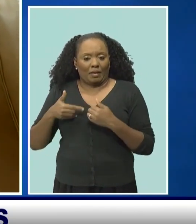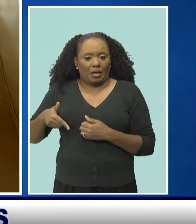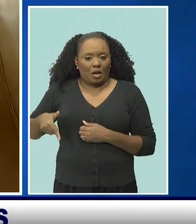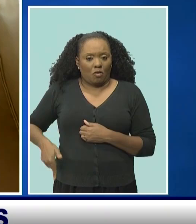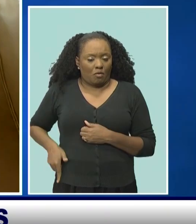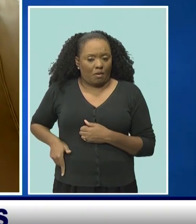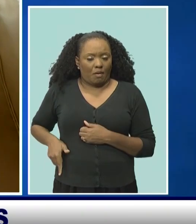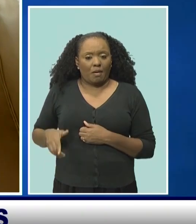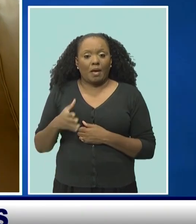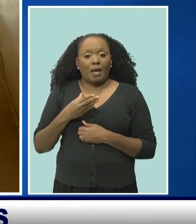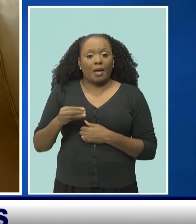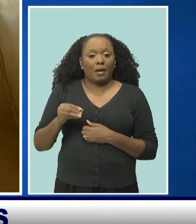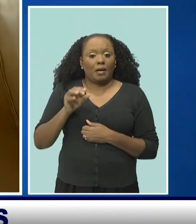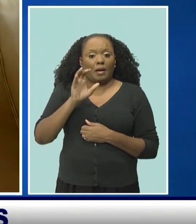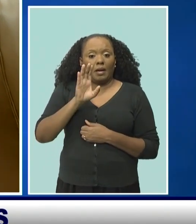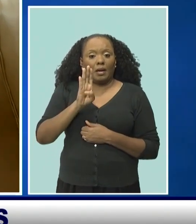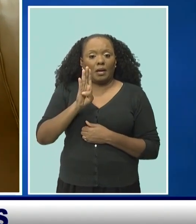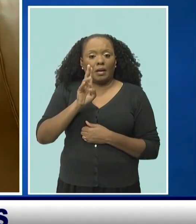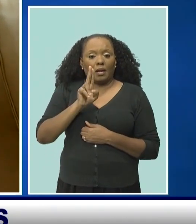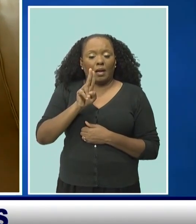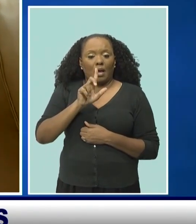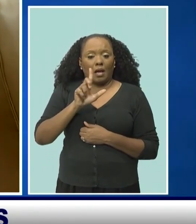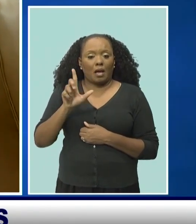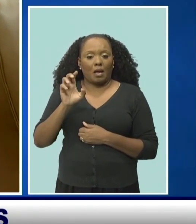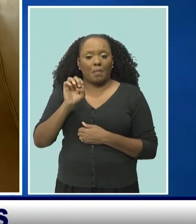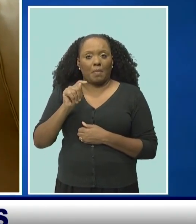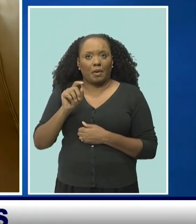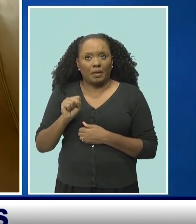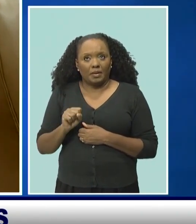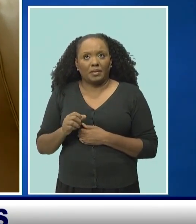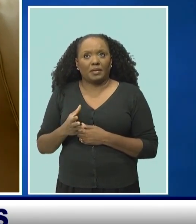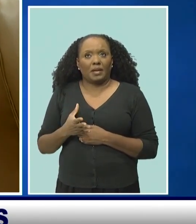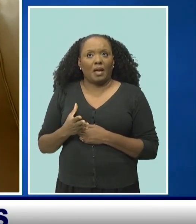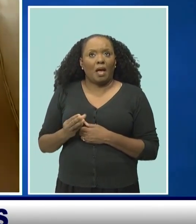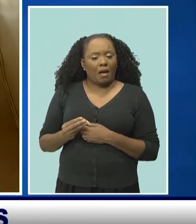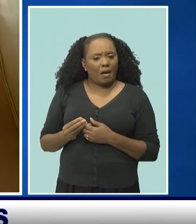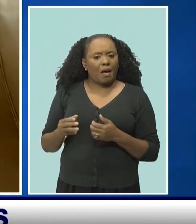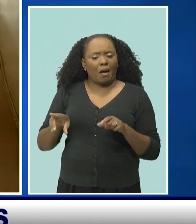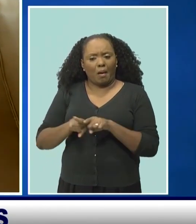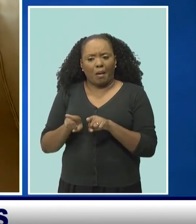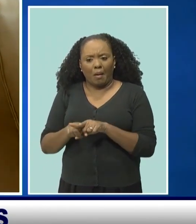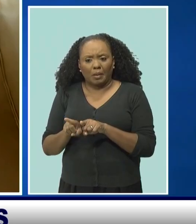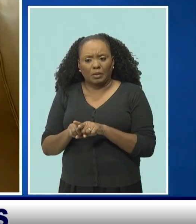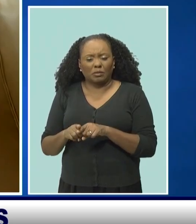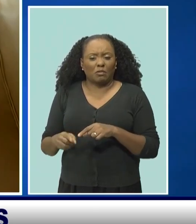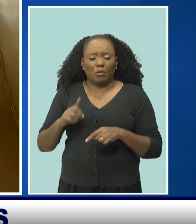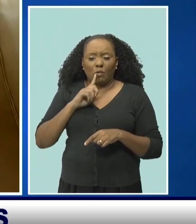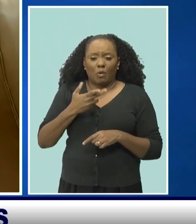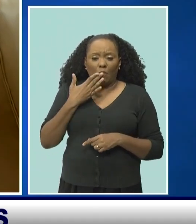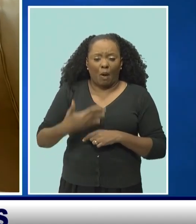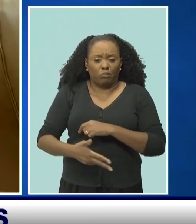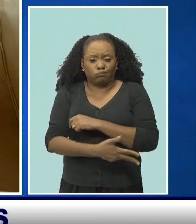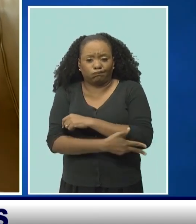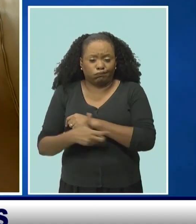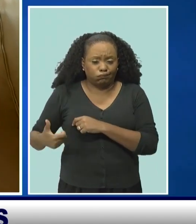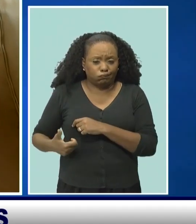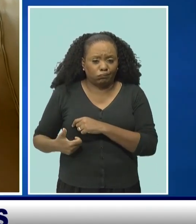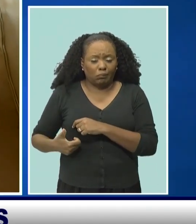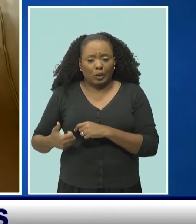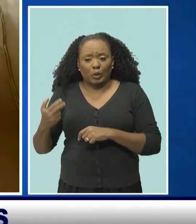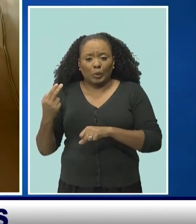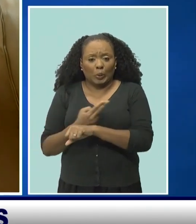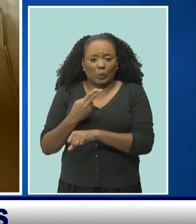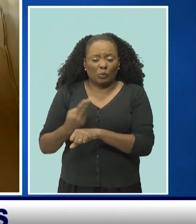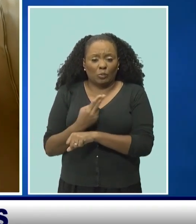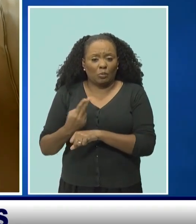and ammunition, use of firearm, endangering life, and aggravated murdery, by the use of firearm,